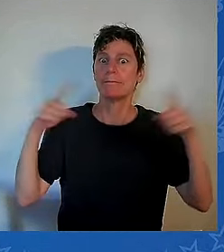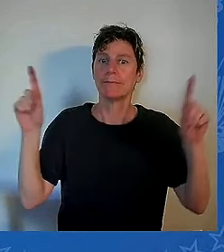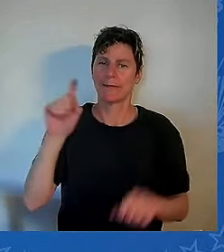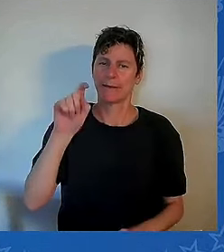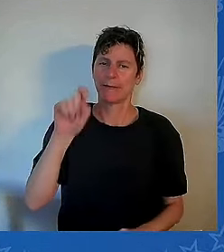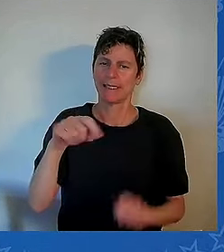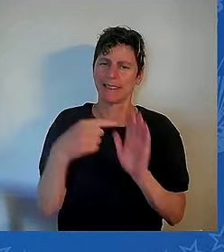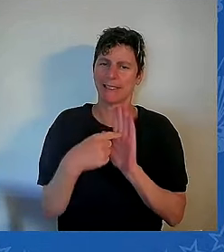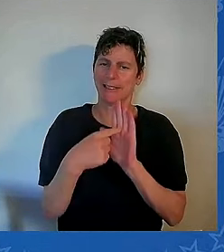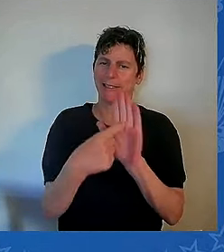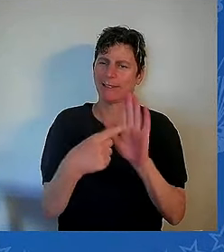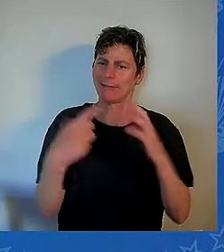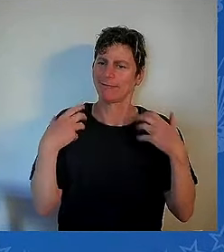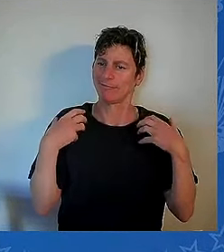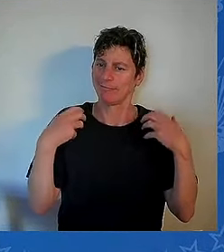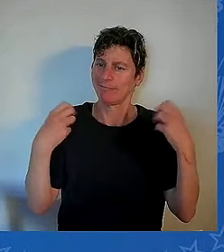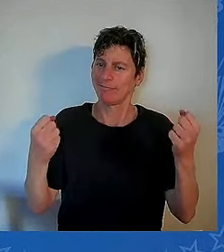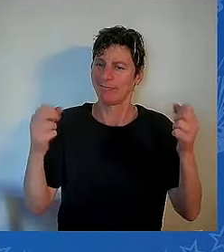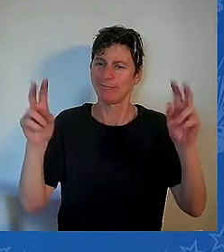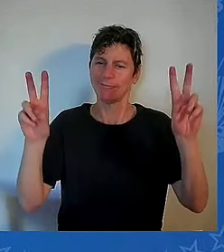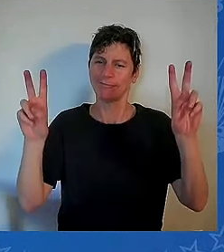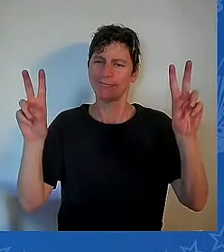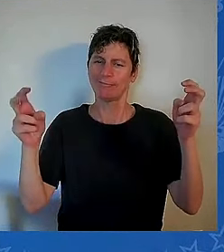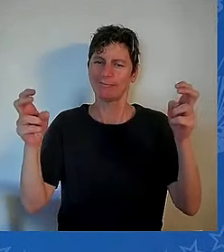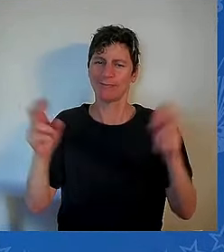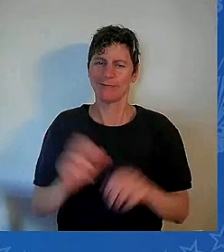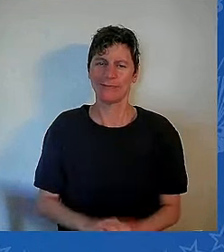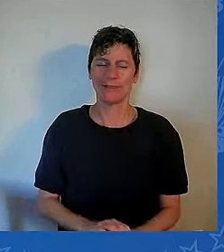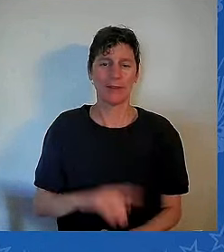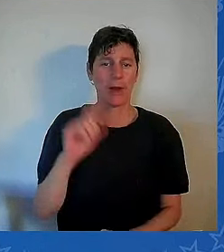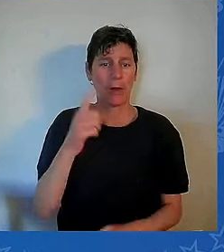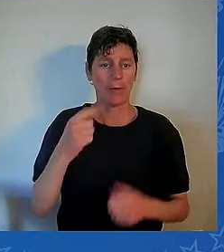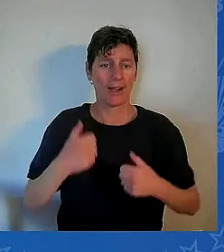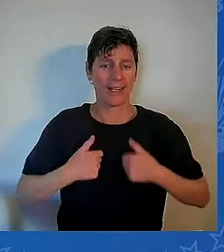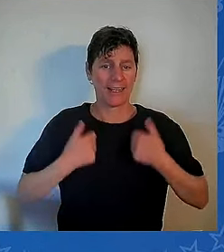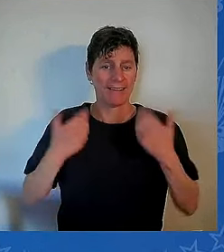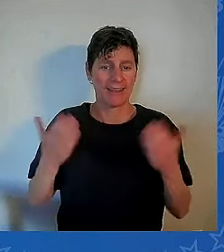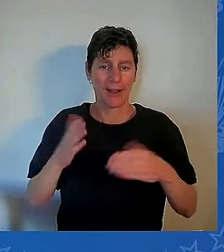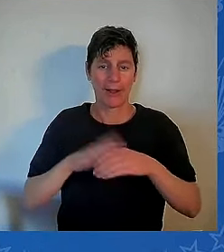You're only on this earth once. You must give it all you've got.